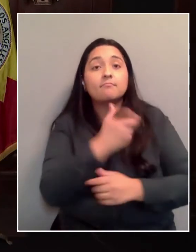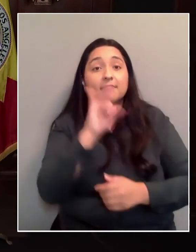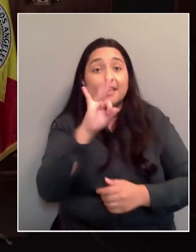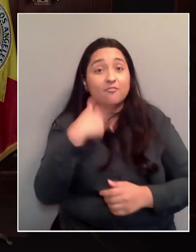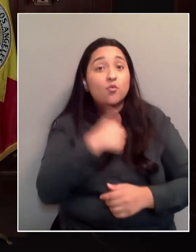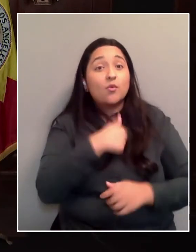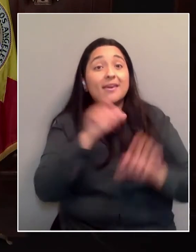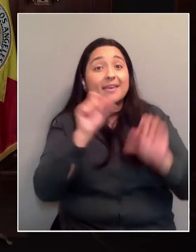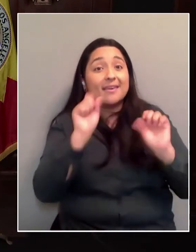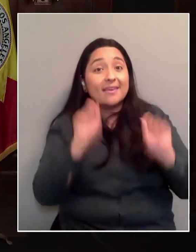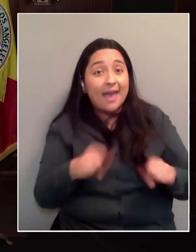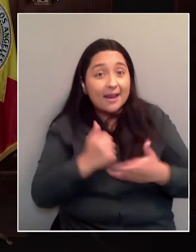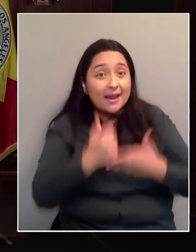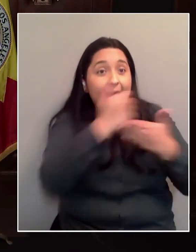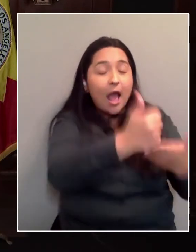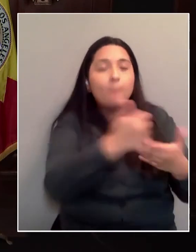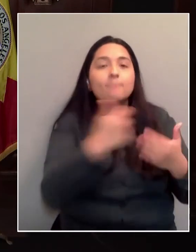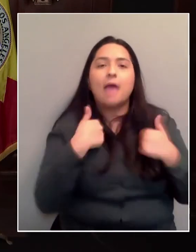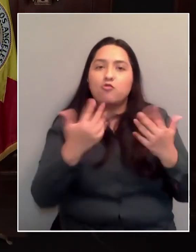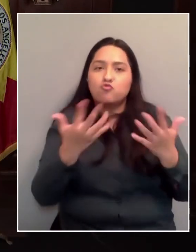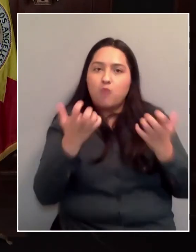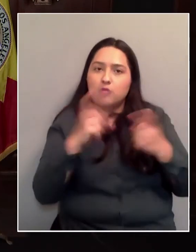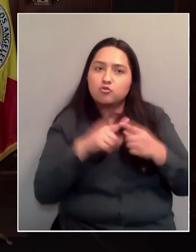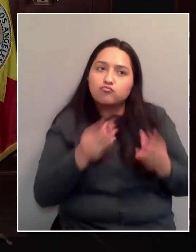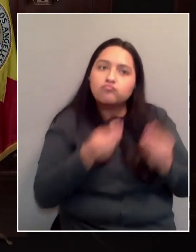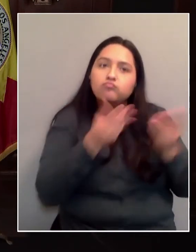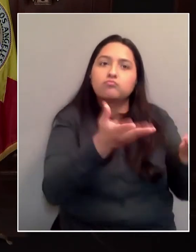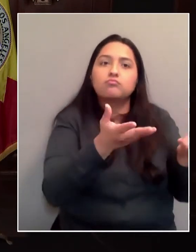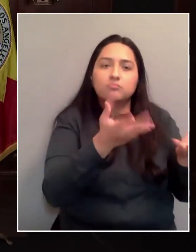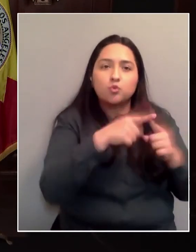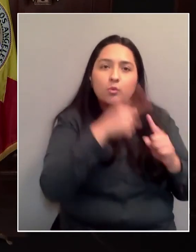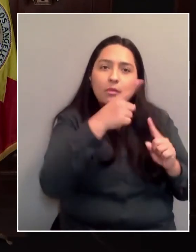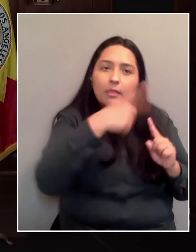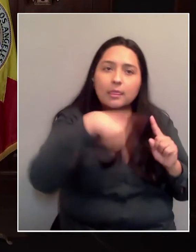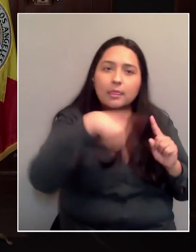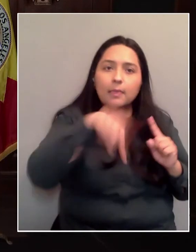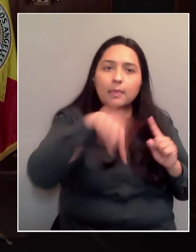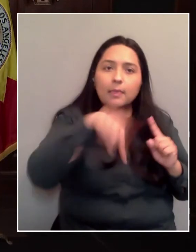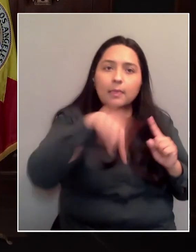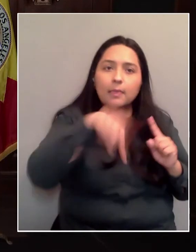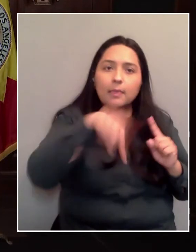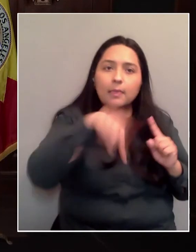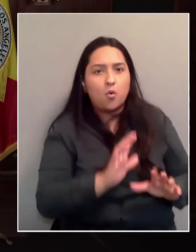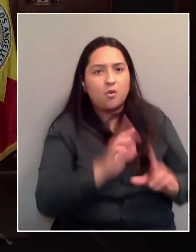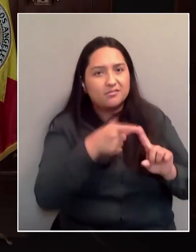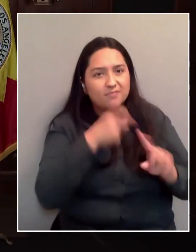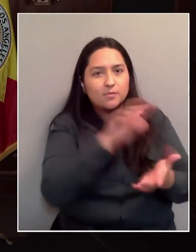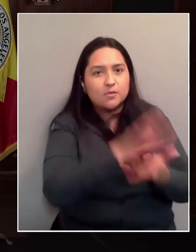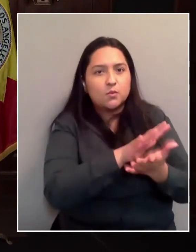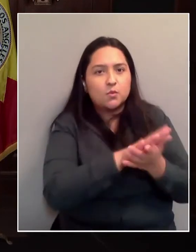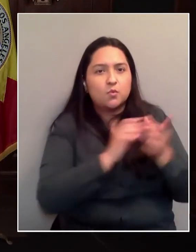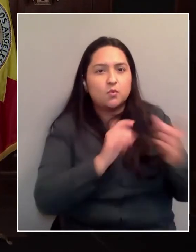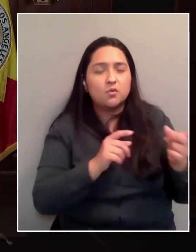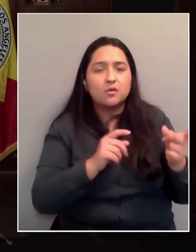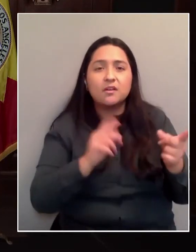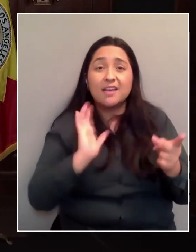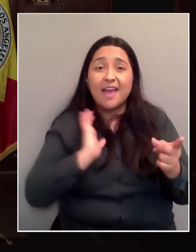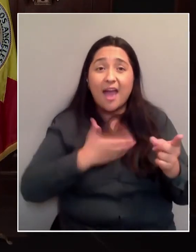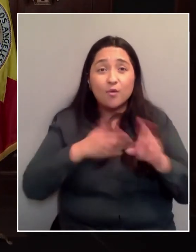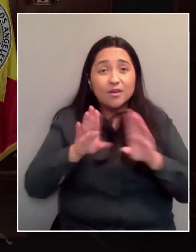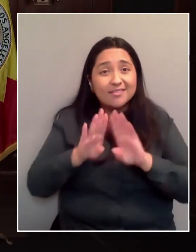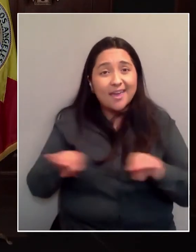to doses to these workers because our children should be our priority.